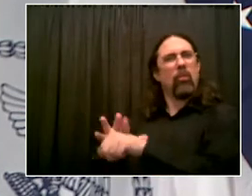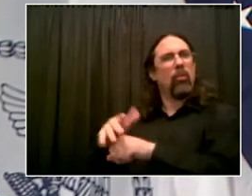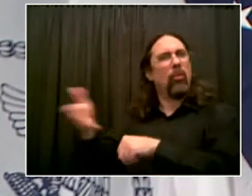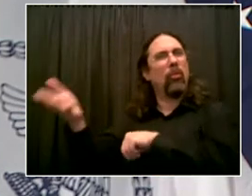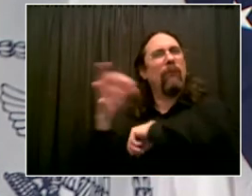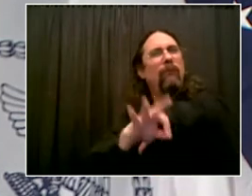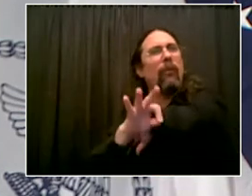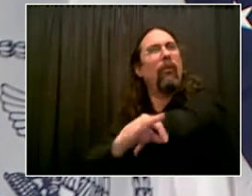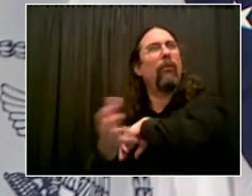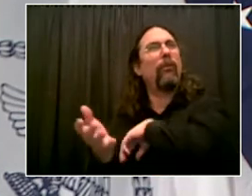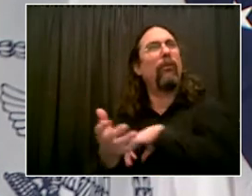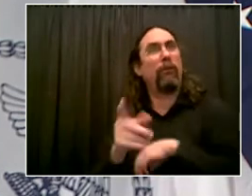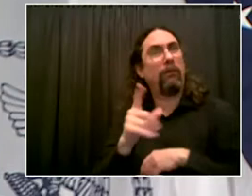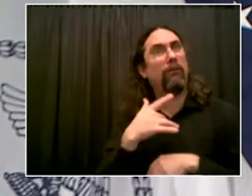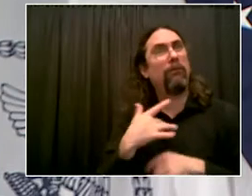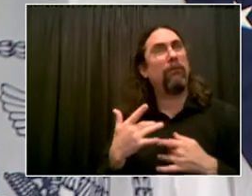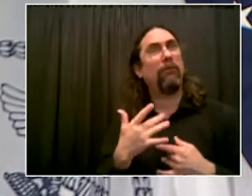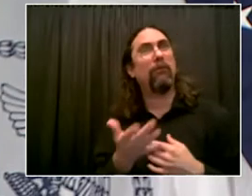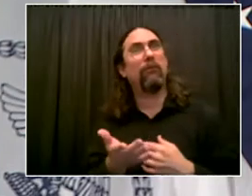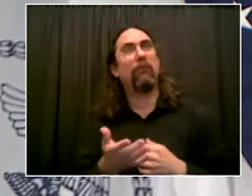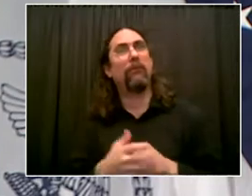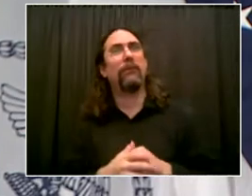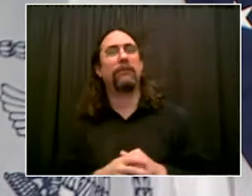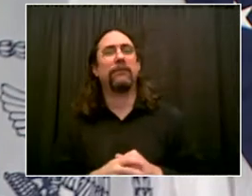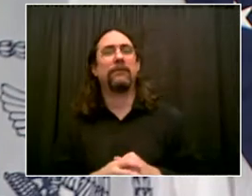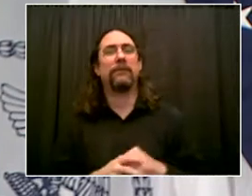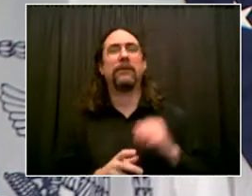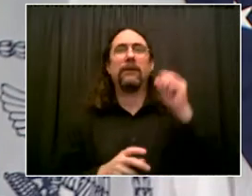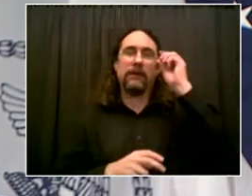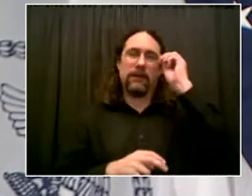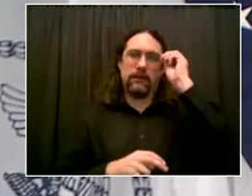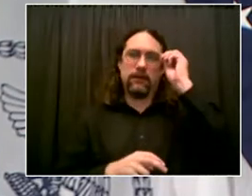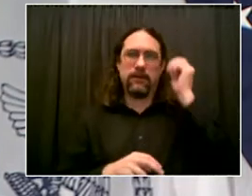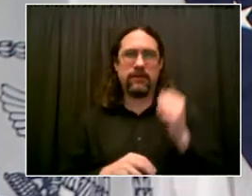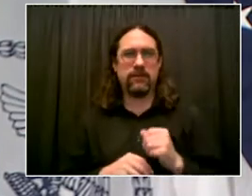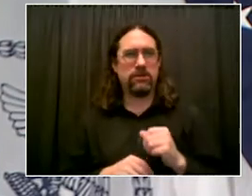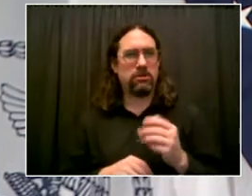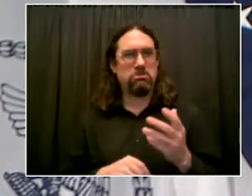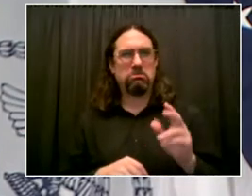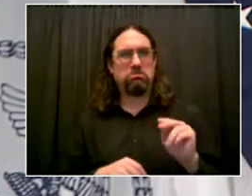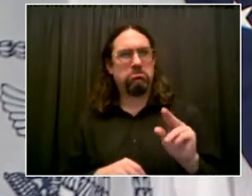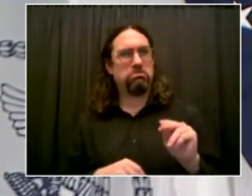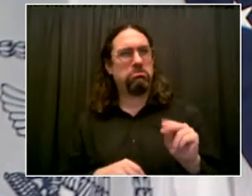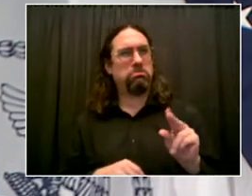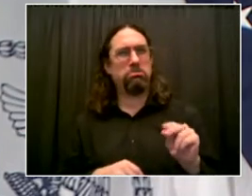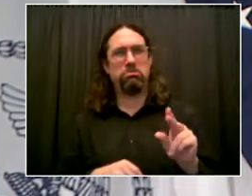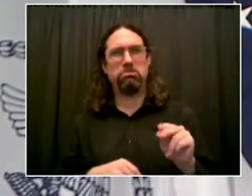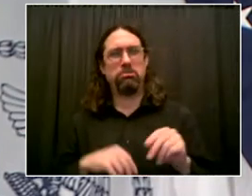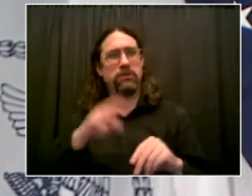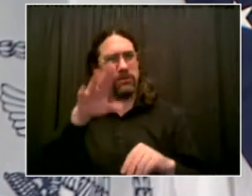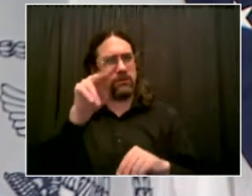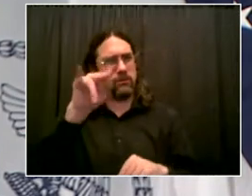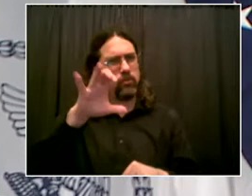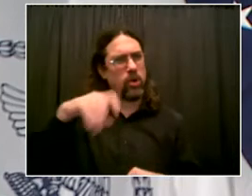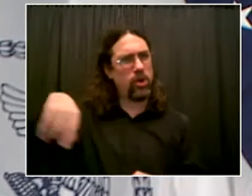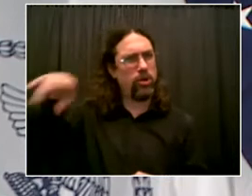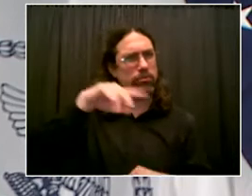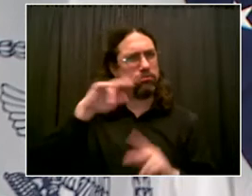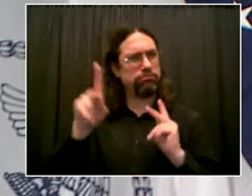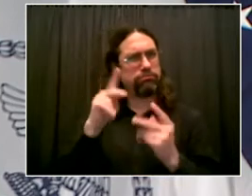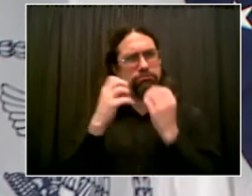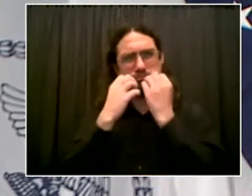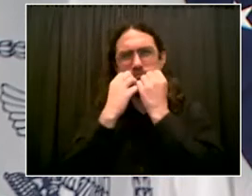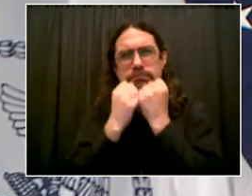of the New York City economy. We welcome them back. Uh, we had historic levels of tourism, uh,